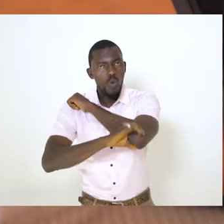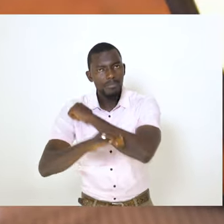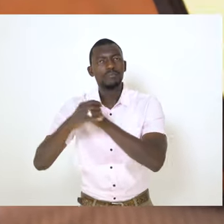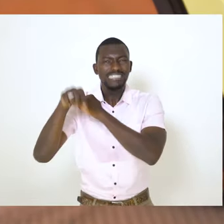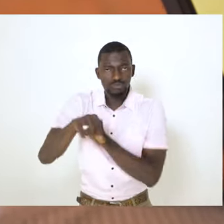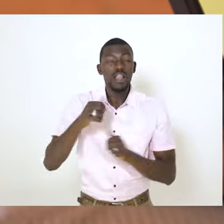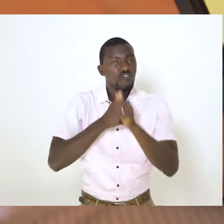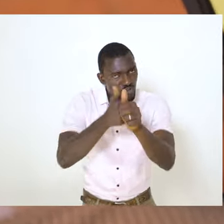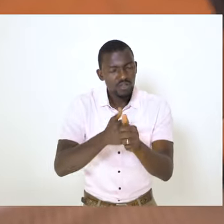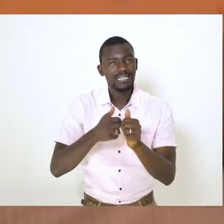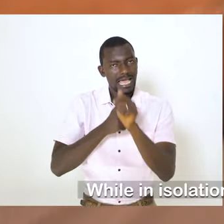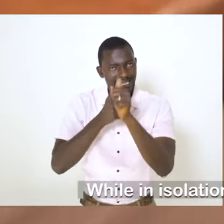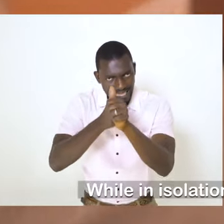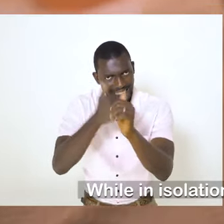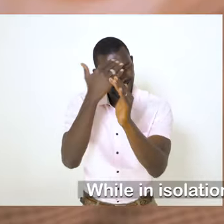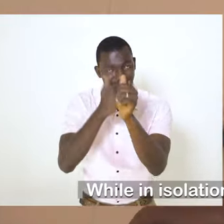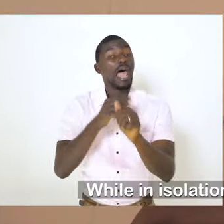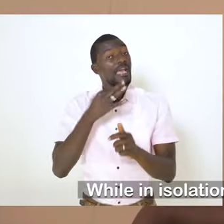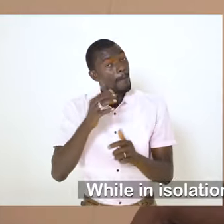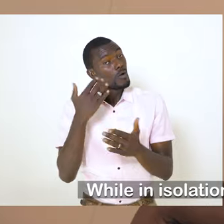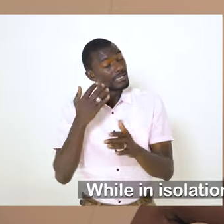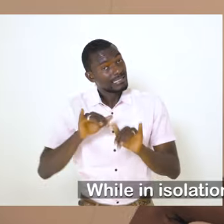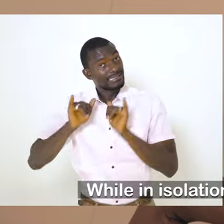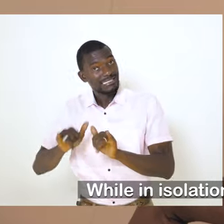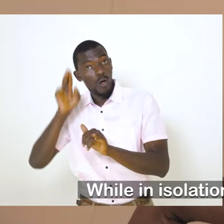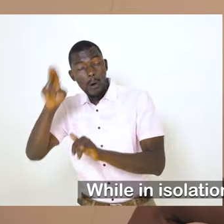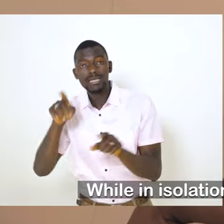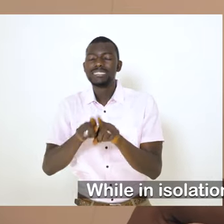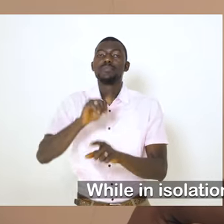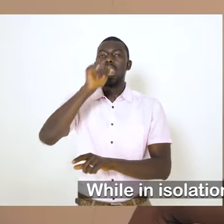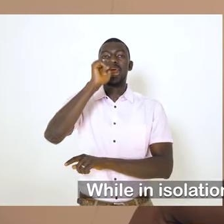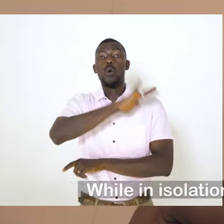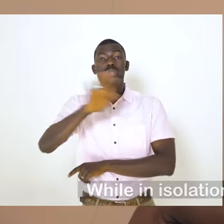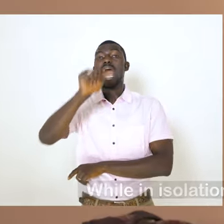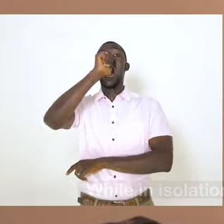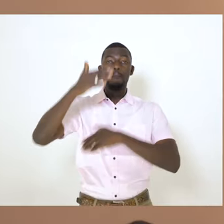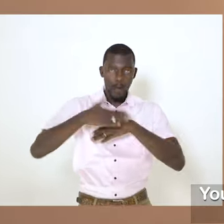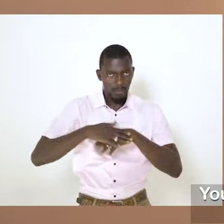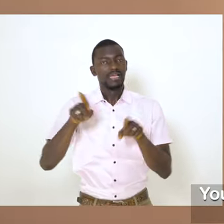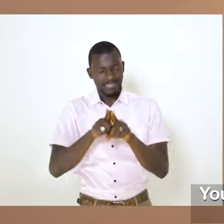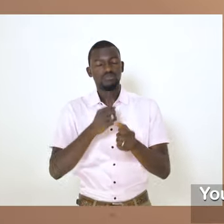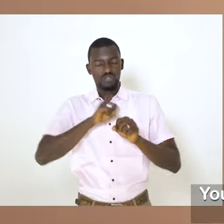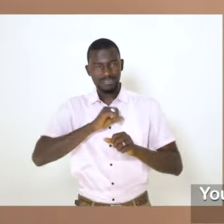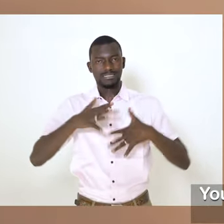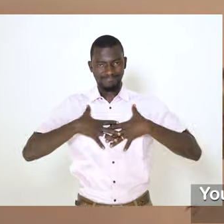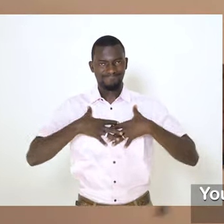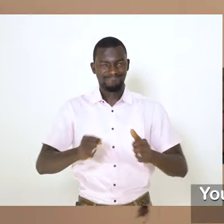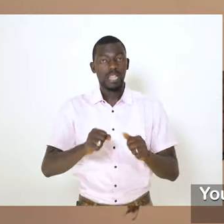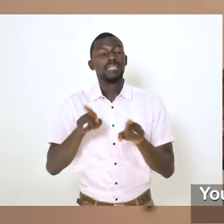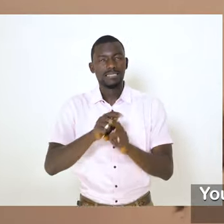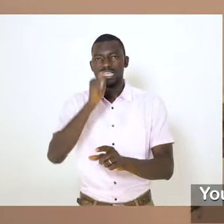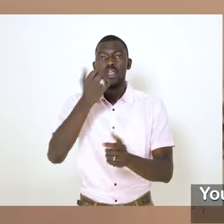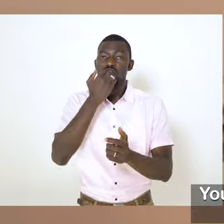charge. Please follow their guidance. While in isolation, you should drink plenty of water to keep yourself hydrated. You must also eat nutritious